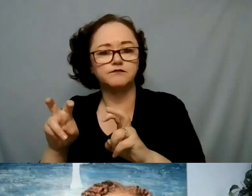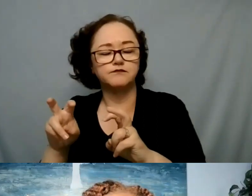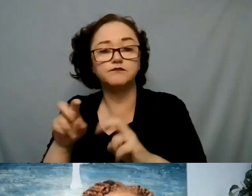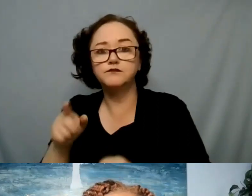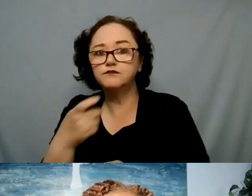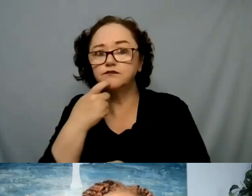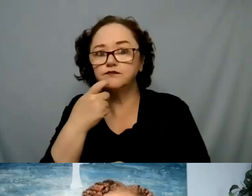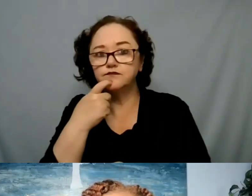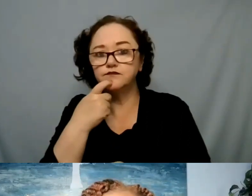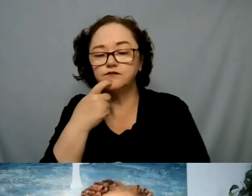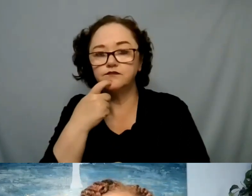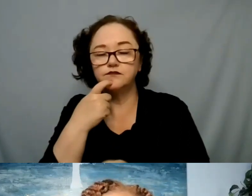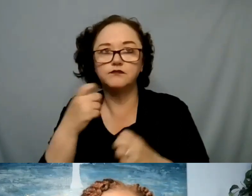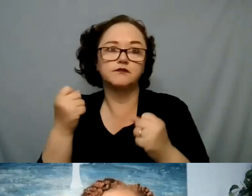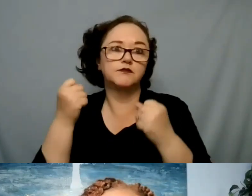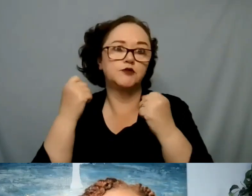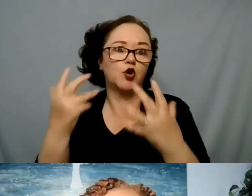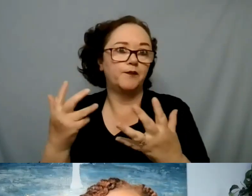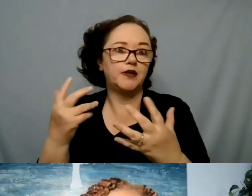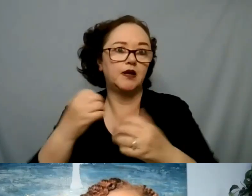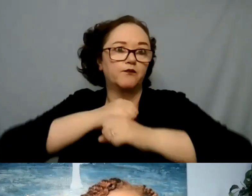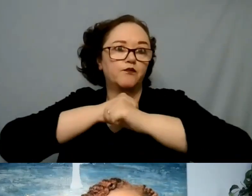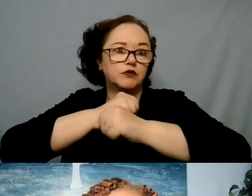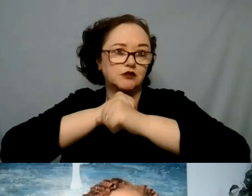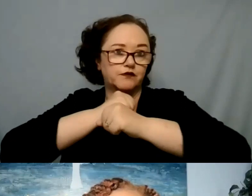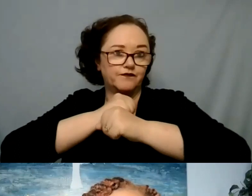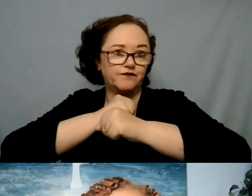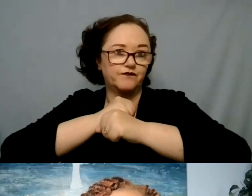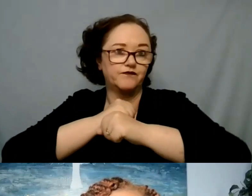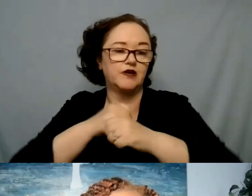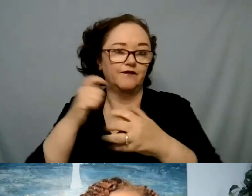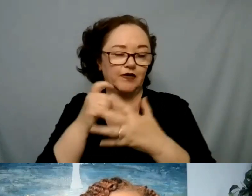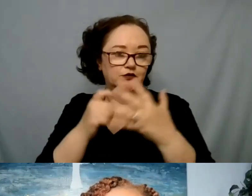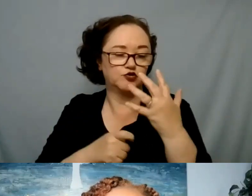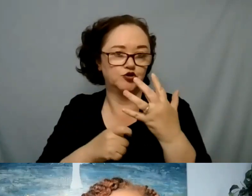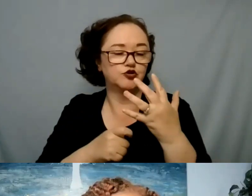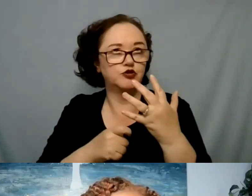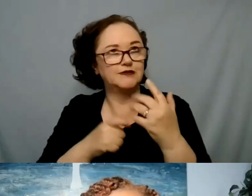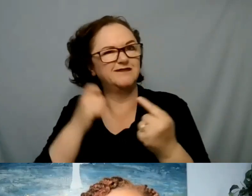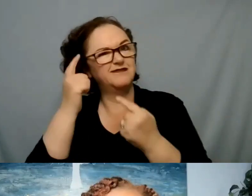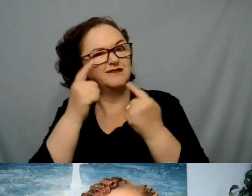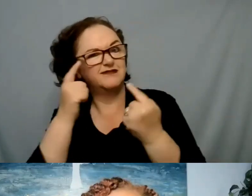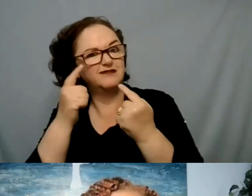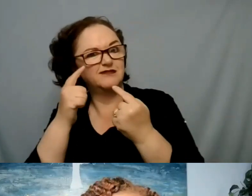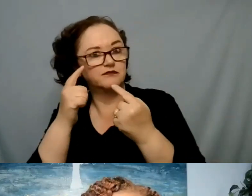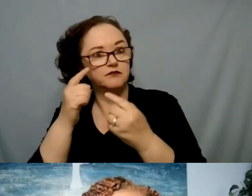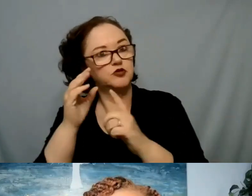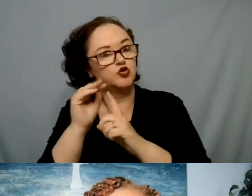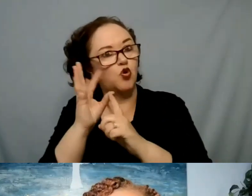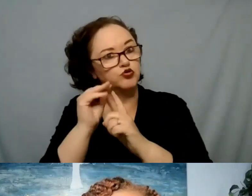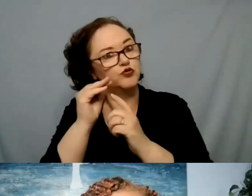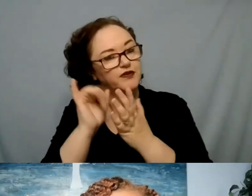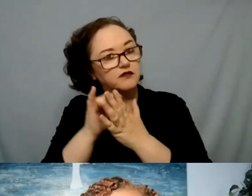there's so many protective factors that cultural consideration is important for mental